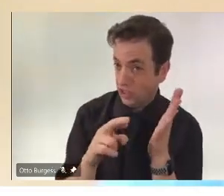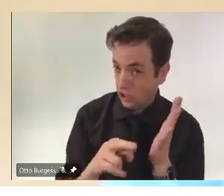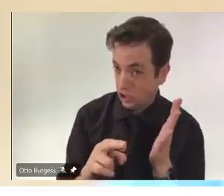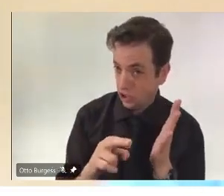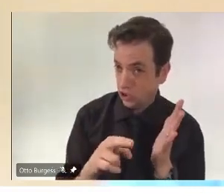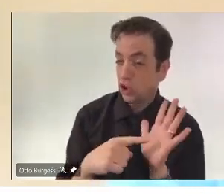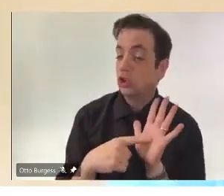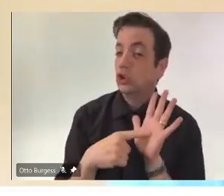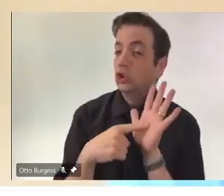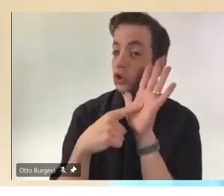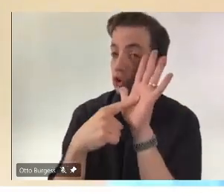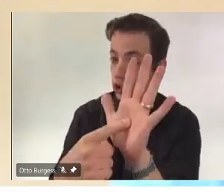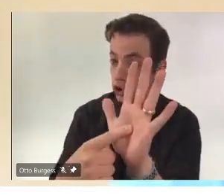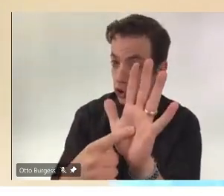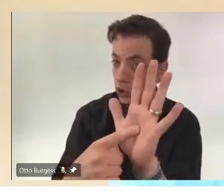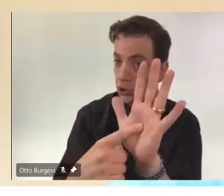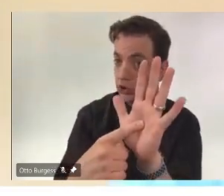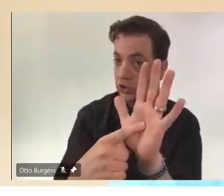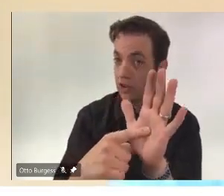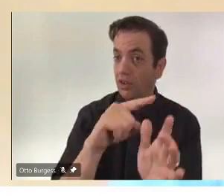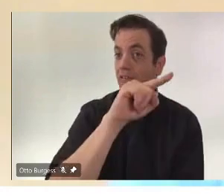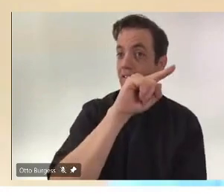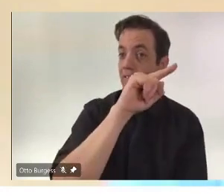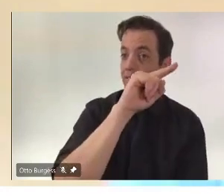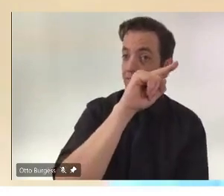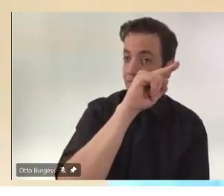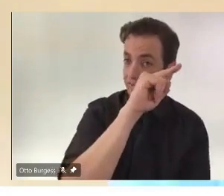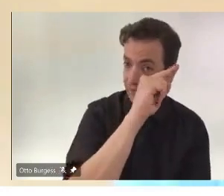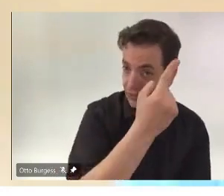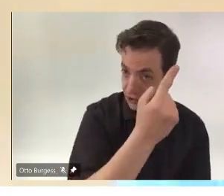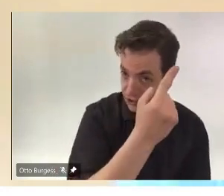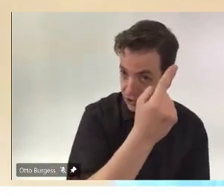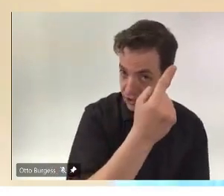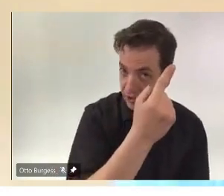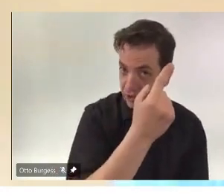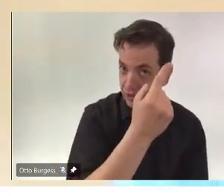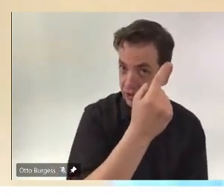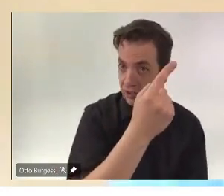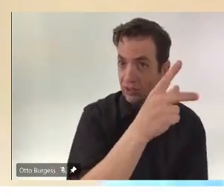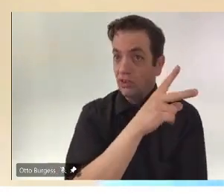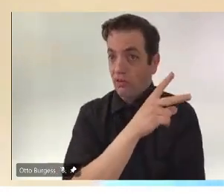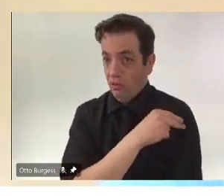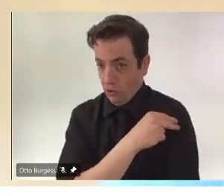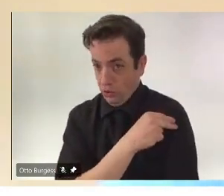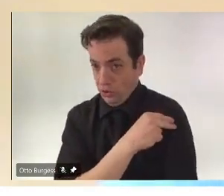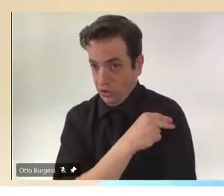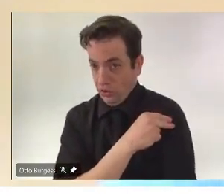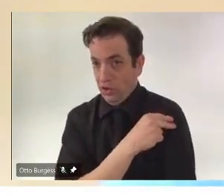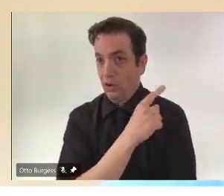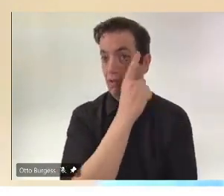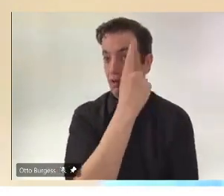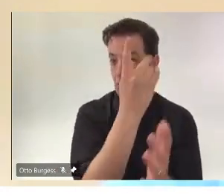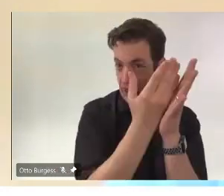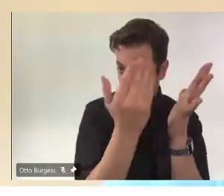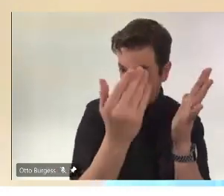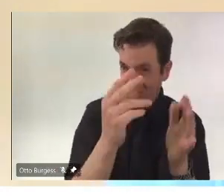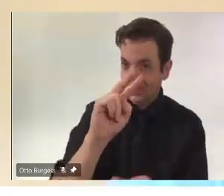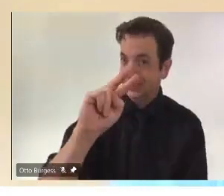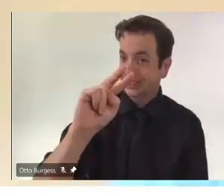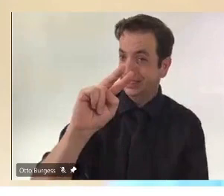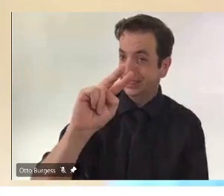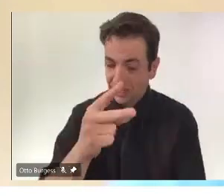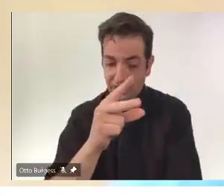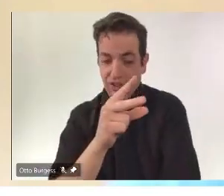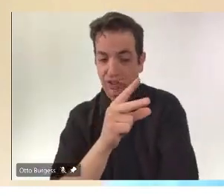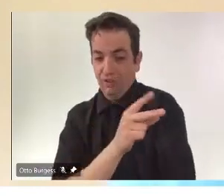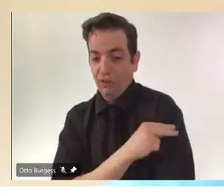we already know that getting a second dose Pfizer can cause more local side effects, more systemic side effects. We're waiting on some immunology data from the